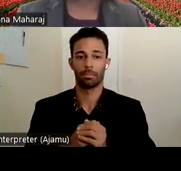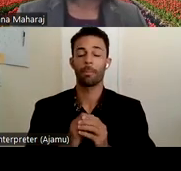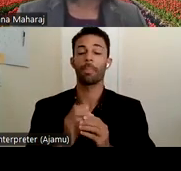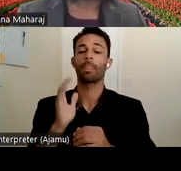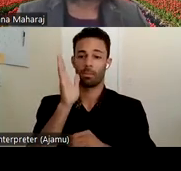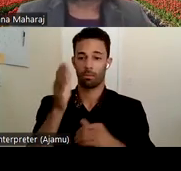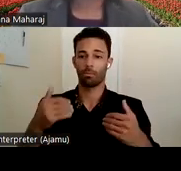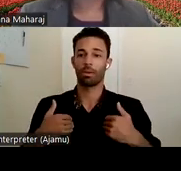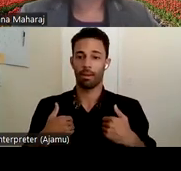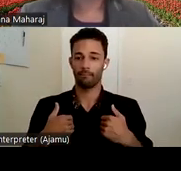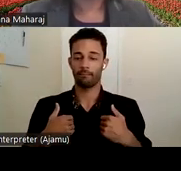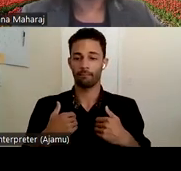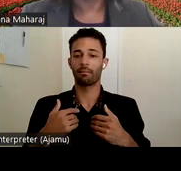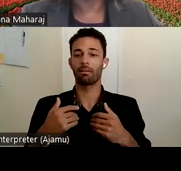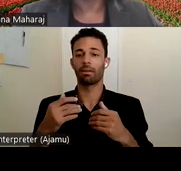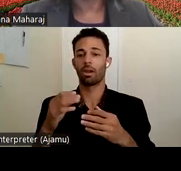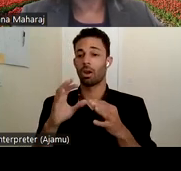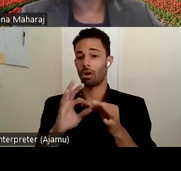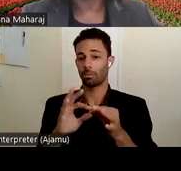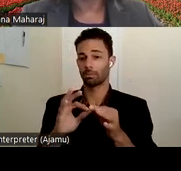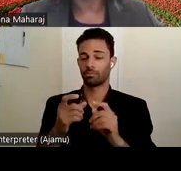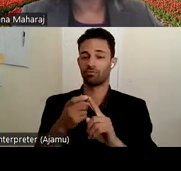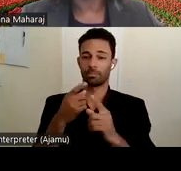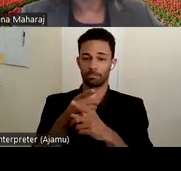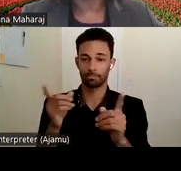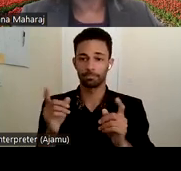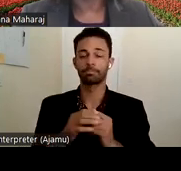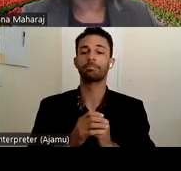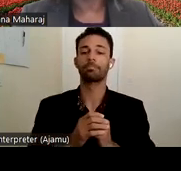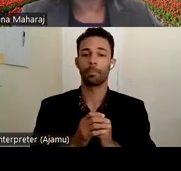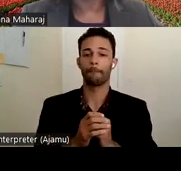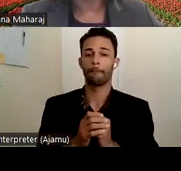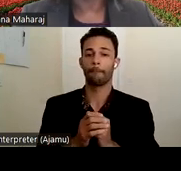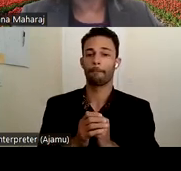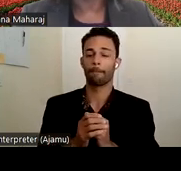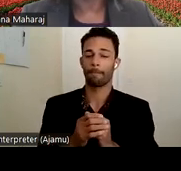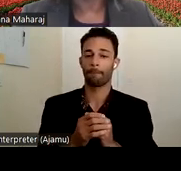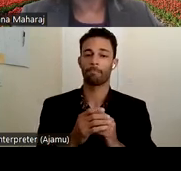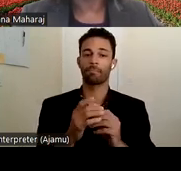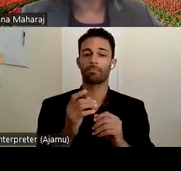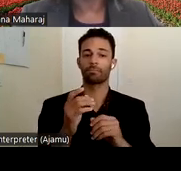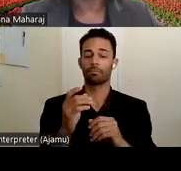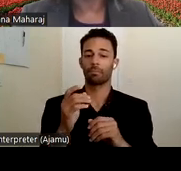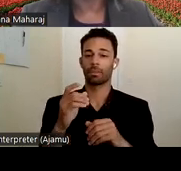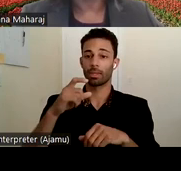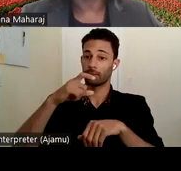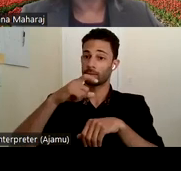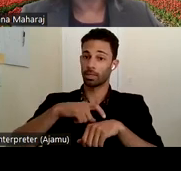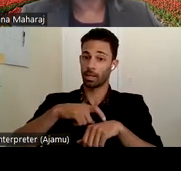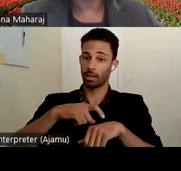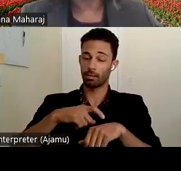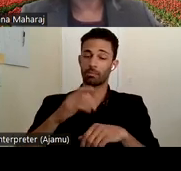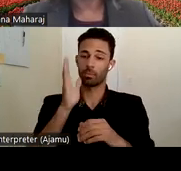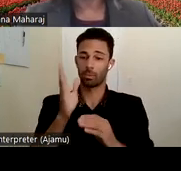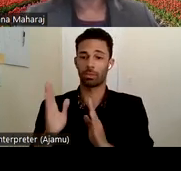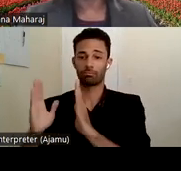public comment later in the agenda. thank you very much. Time will be reserved. You will